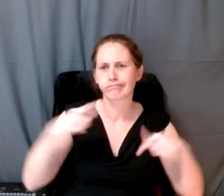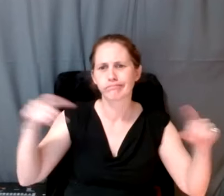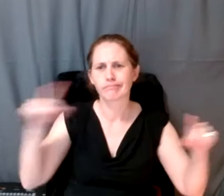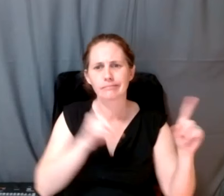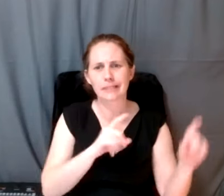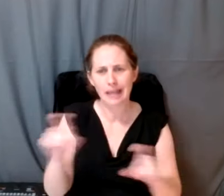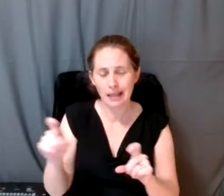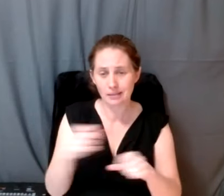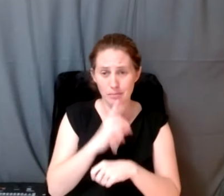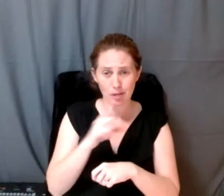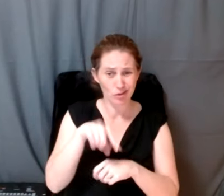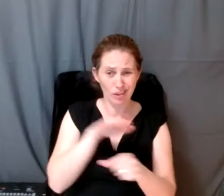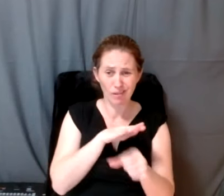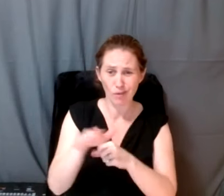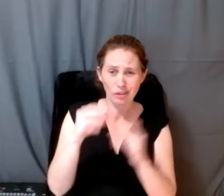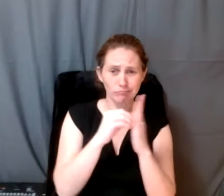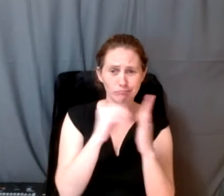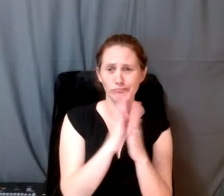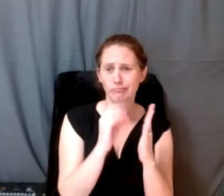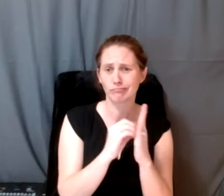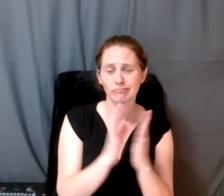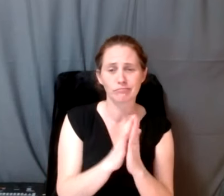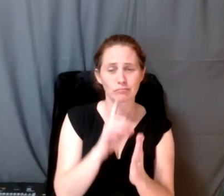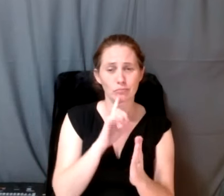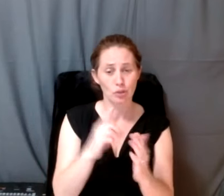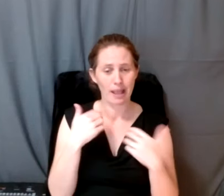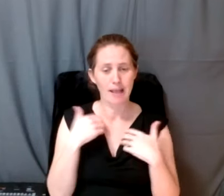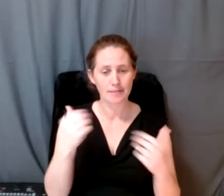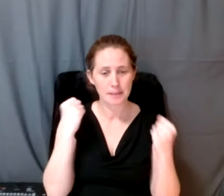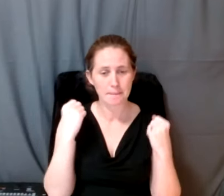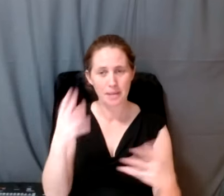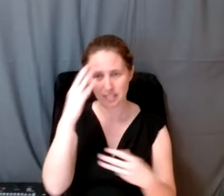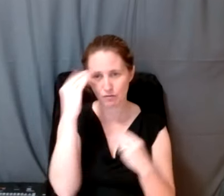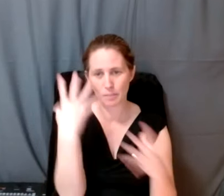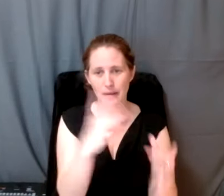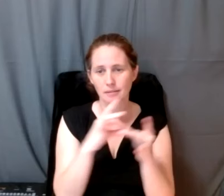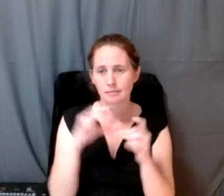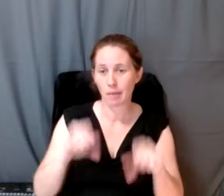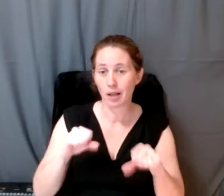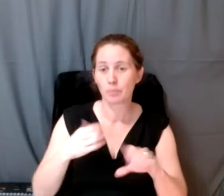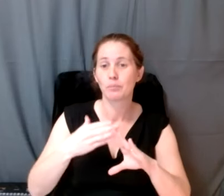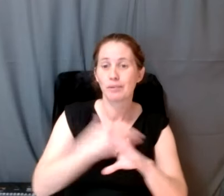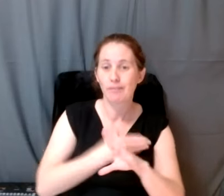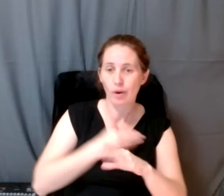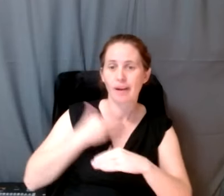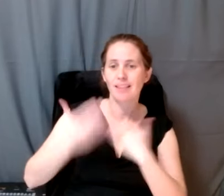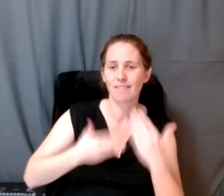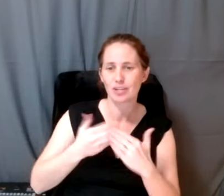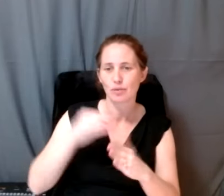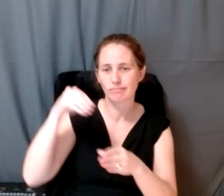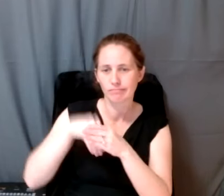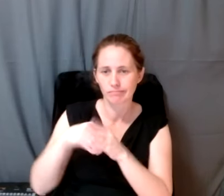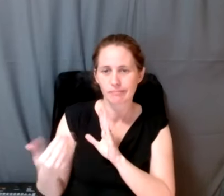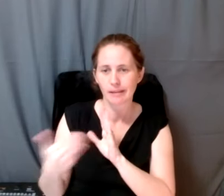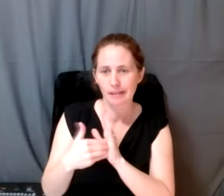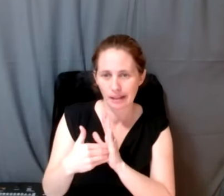tests, make sure that they're fully cataloged, make sure that we can get as much information about them as possible before their eventual replacement